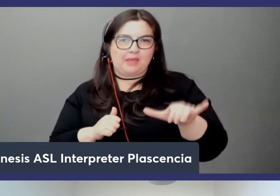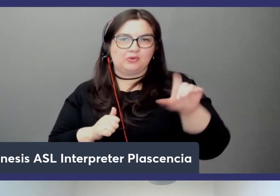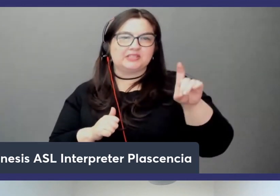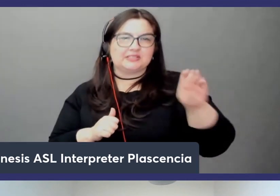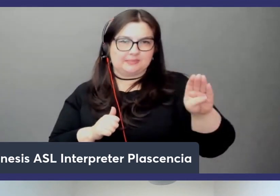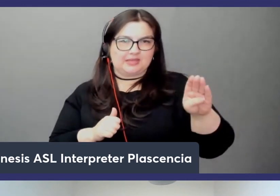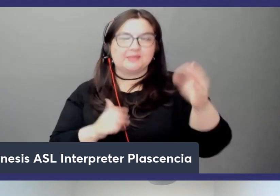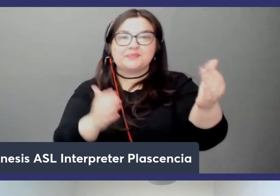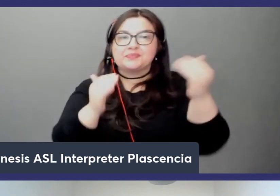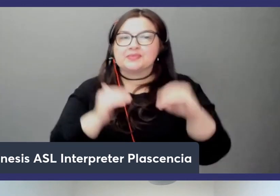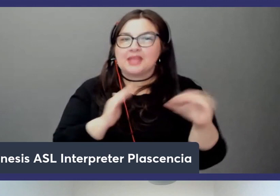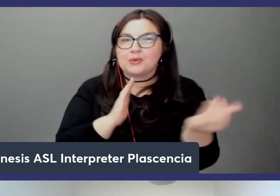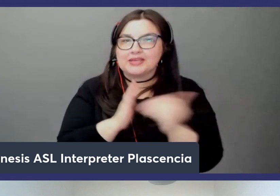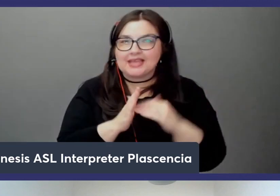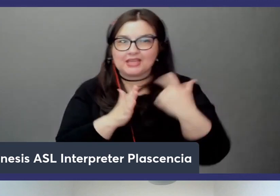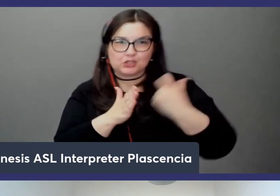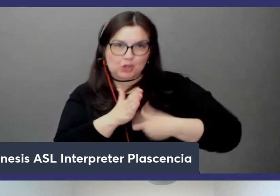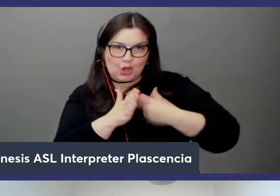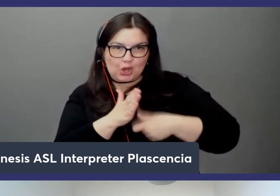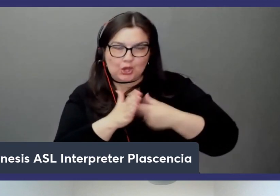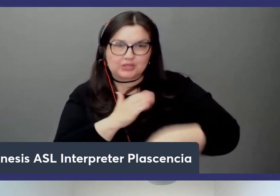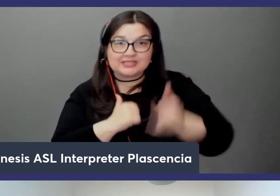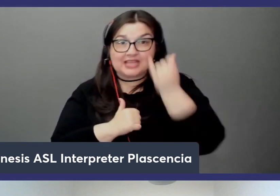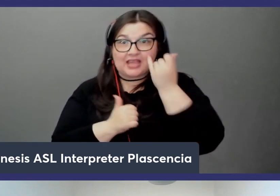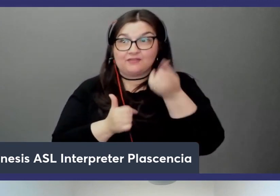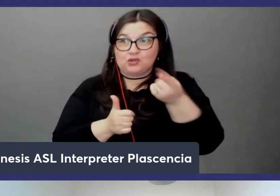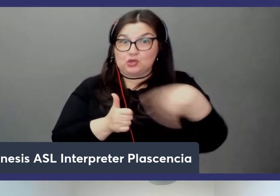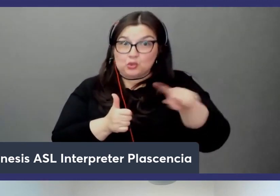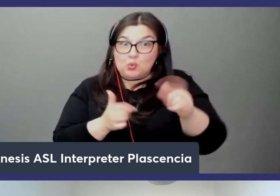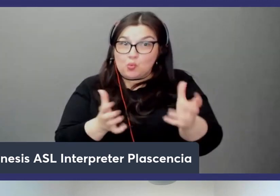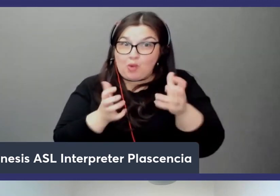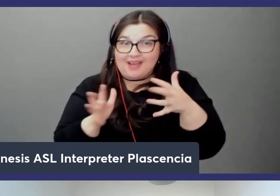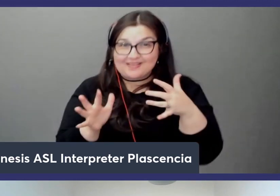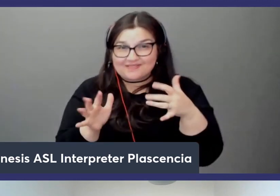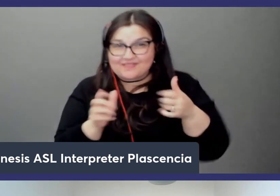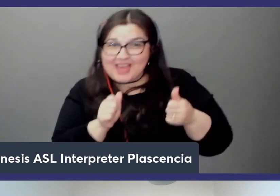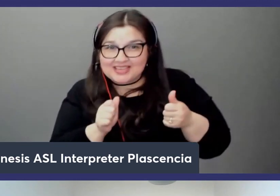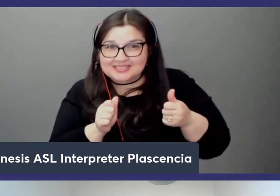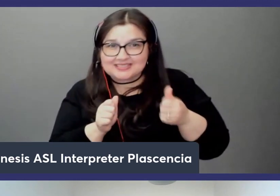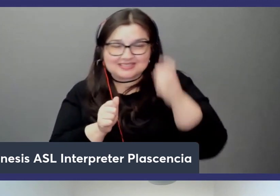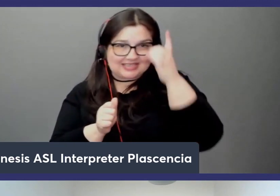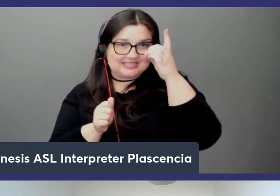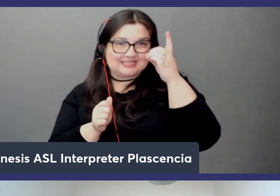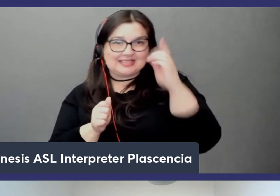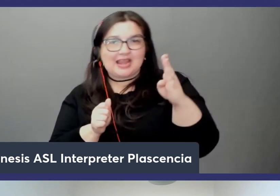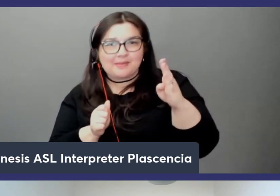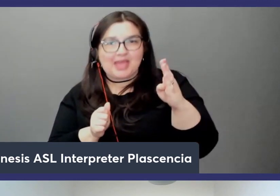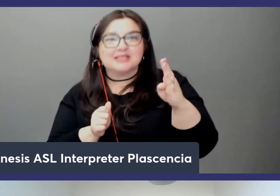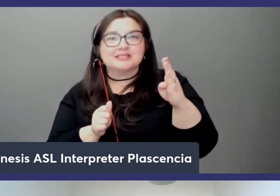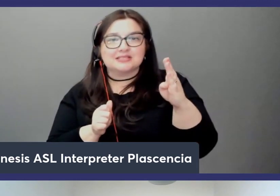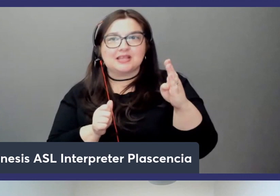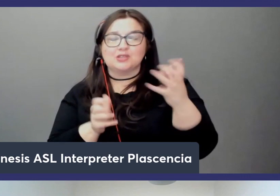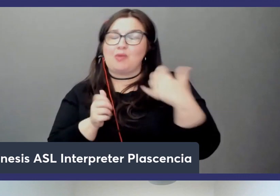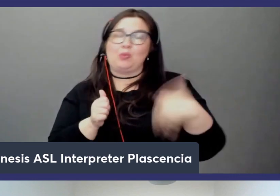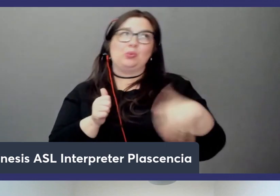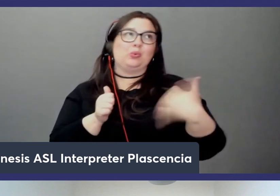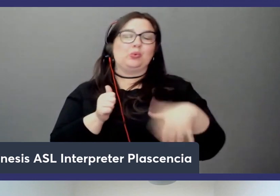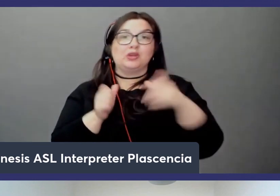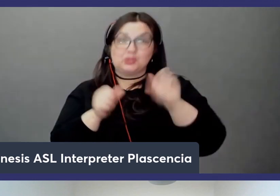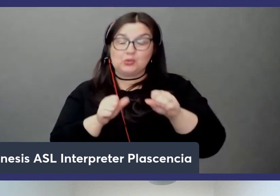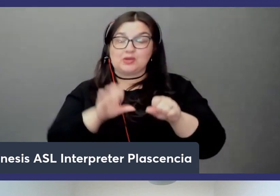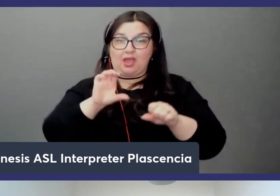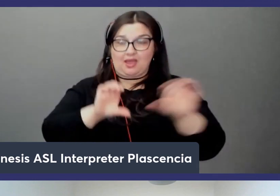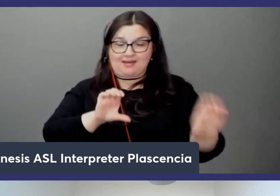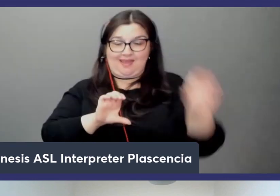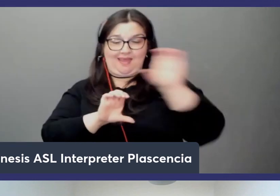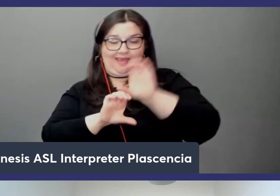where we were talking about earlier if you want fast database uh so if you want a database that is ultra fast uh you know you could add a cache on top of